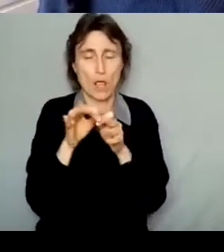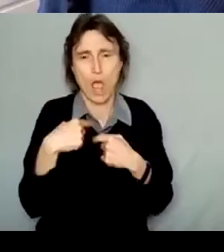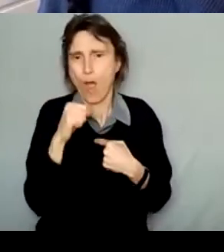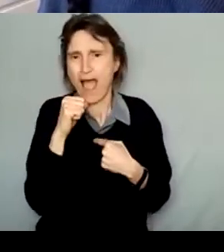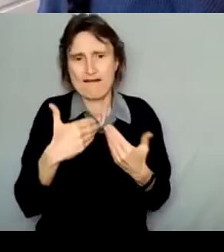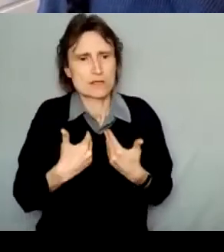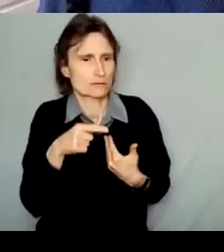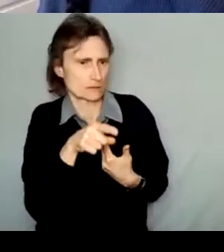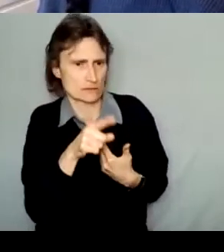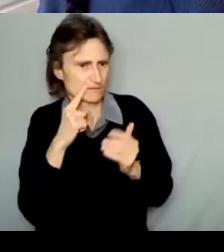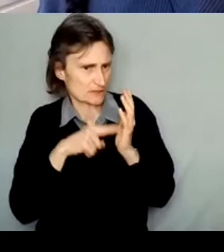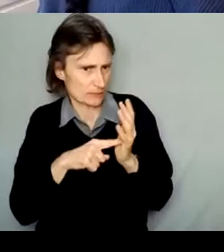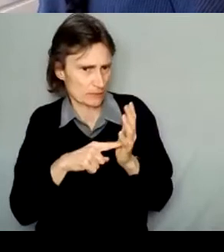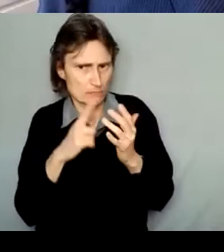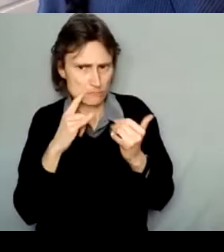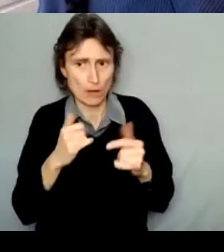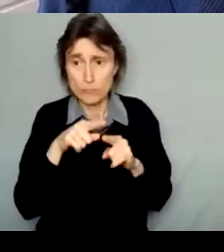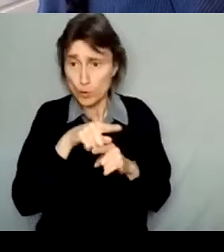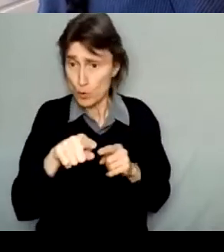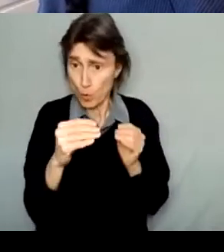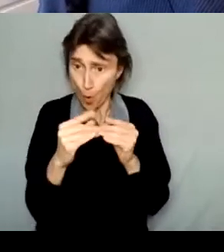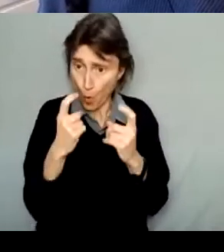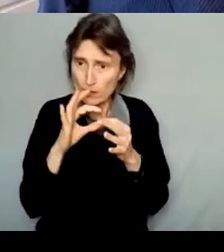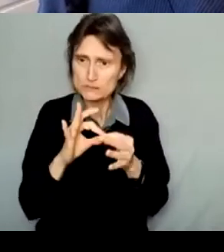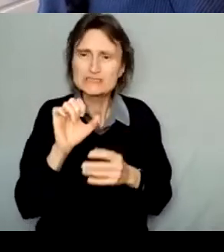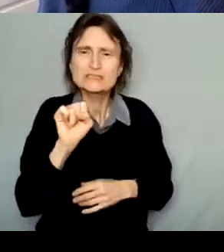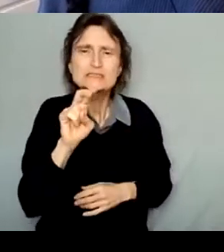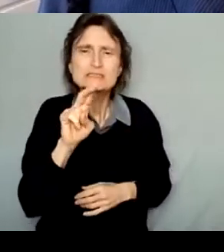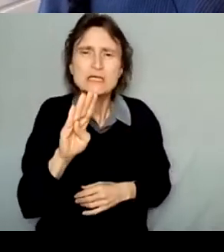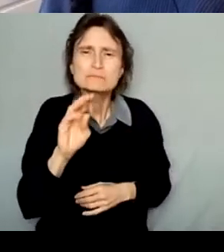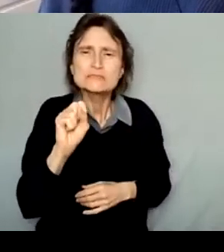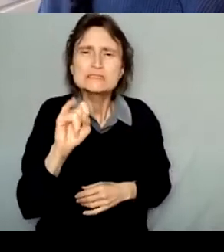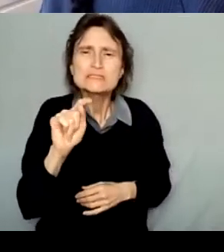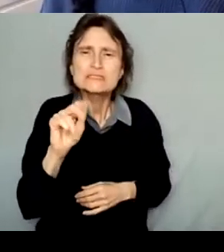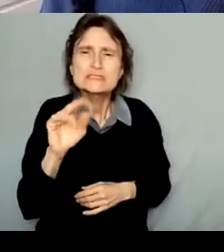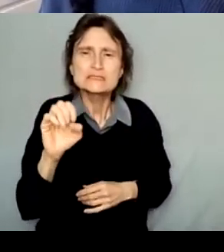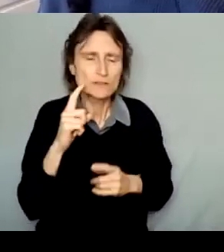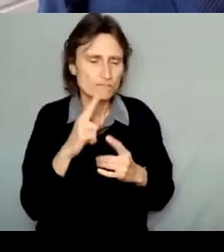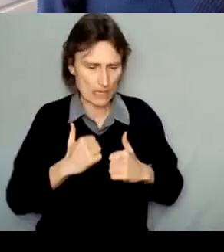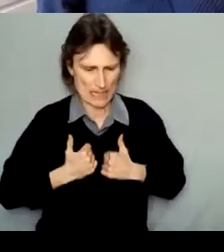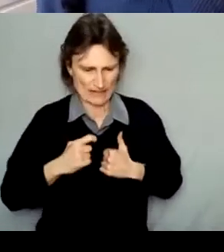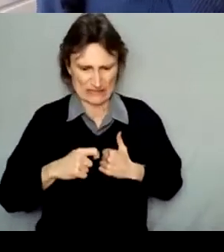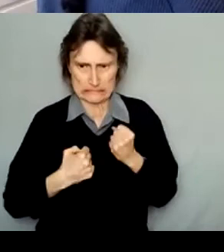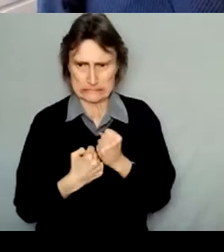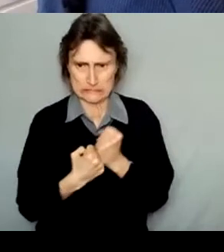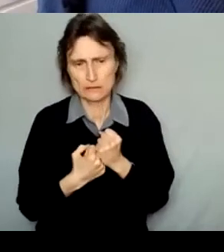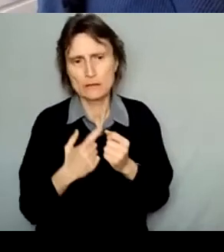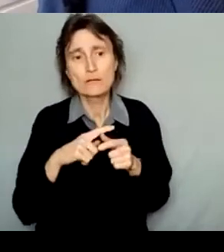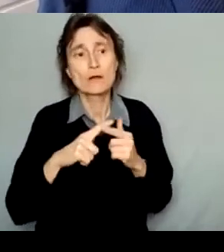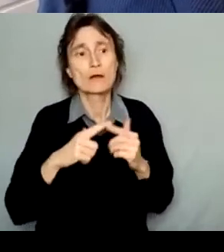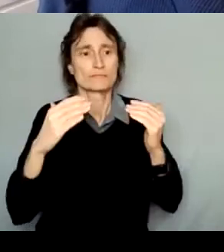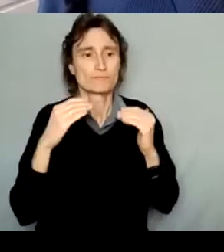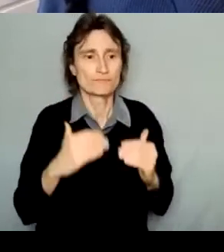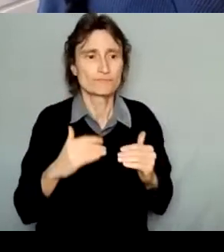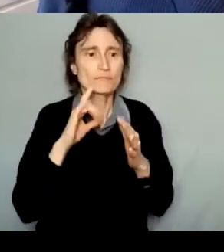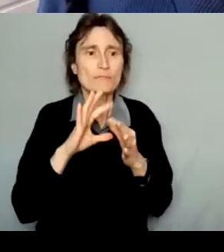budget, but let us know if you have questions. In the revenue section, you will at the very least include the amount that you're